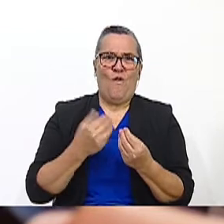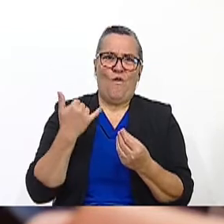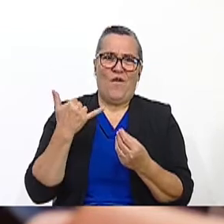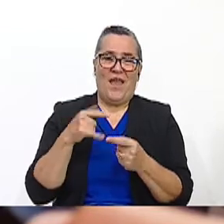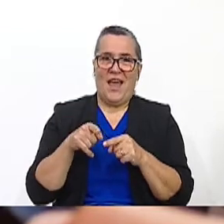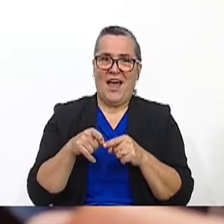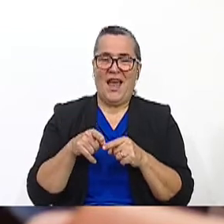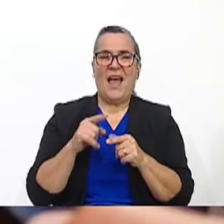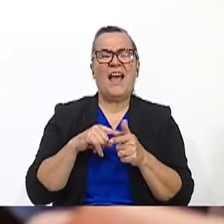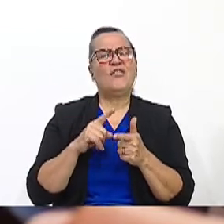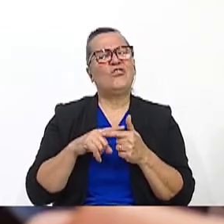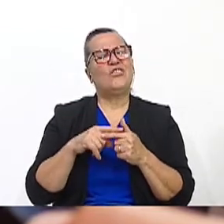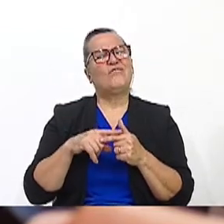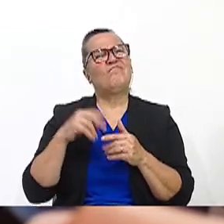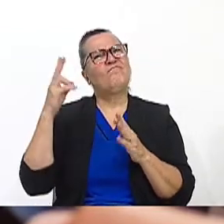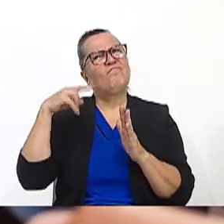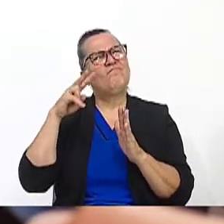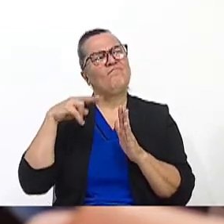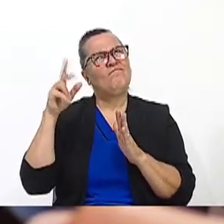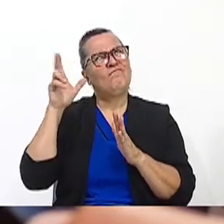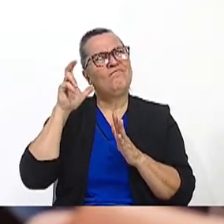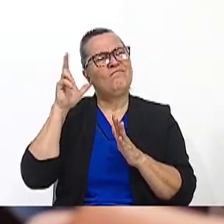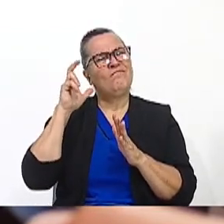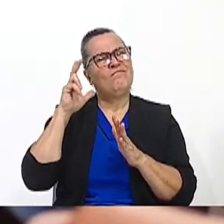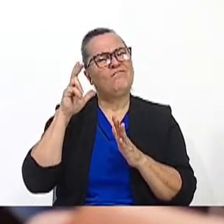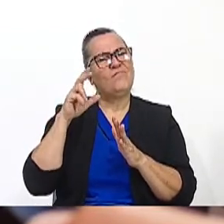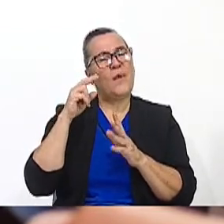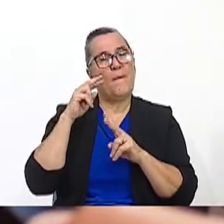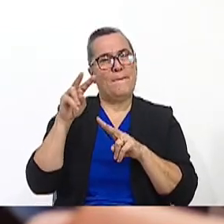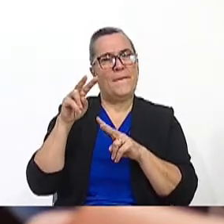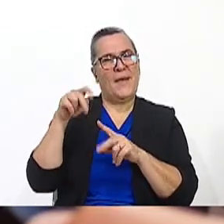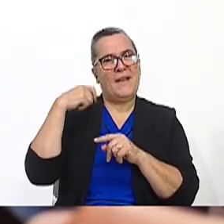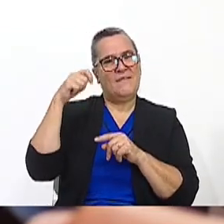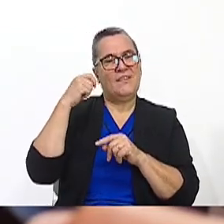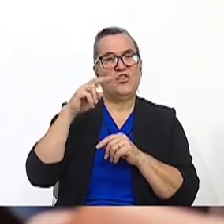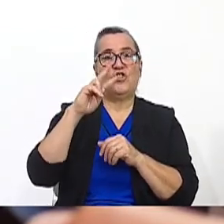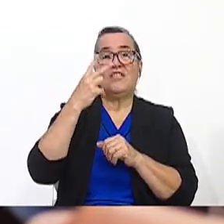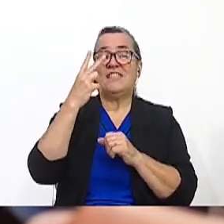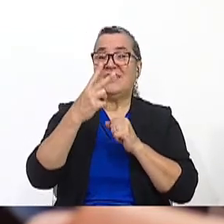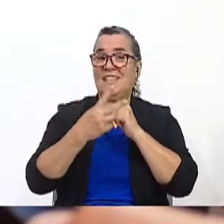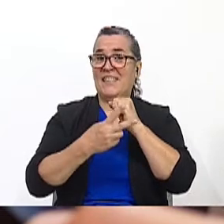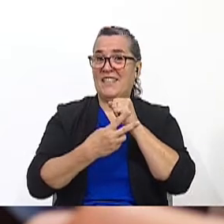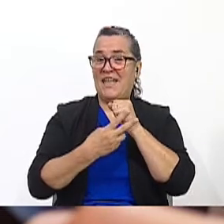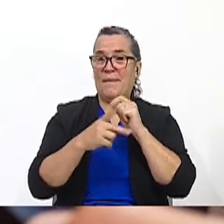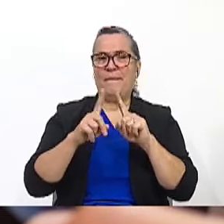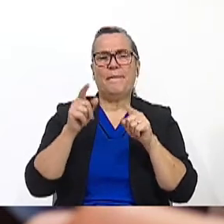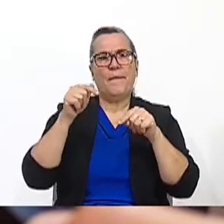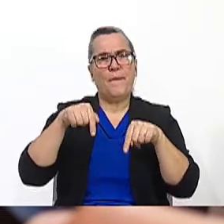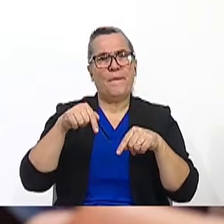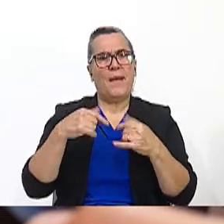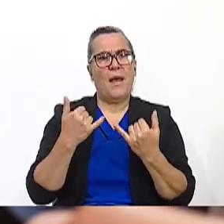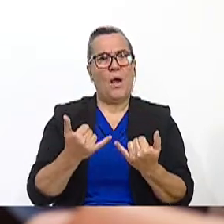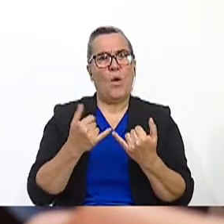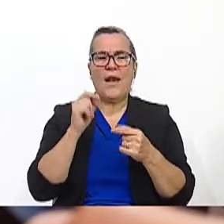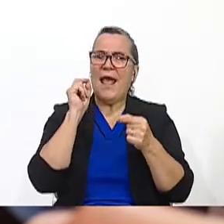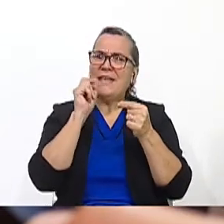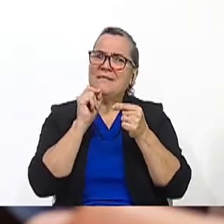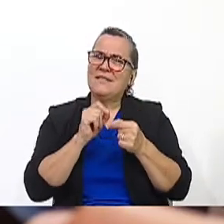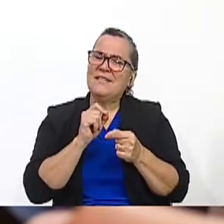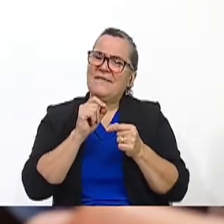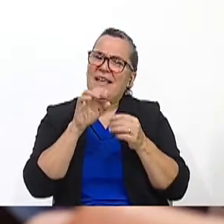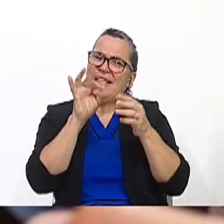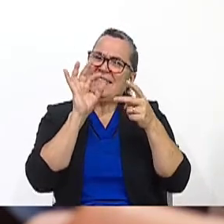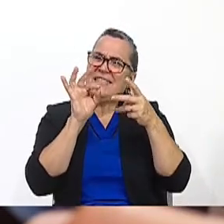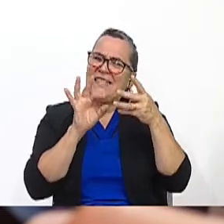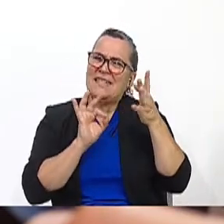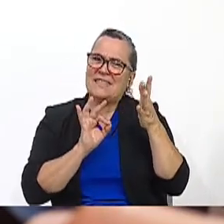listening task. So we are going to watch the video for the second time. But this time we are going to get specific details